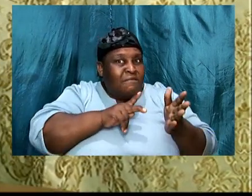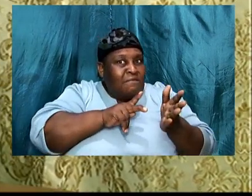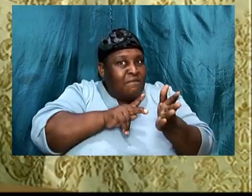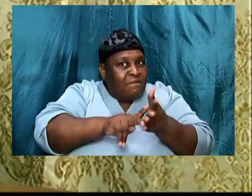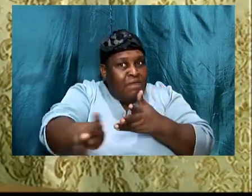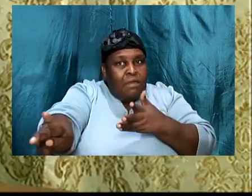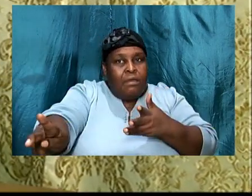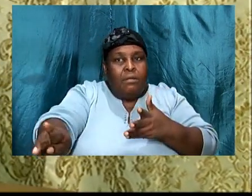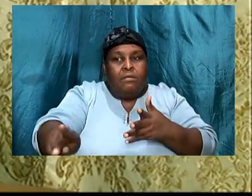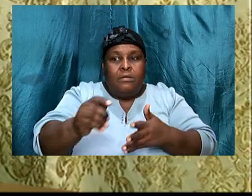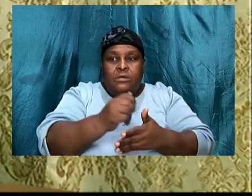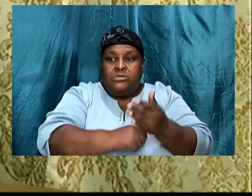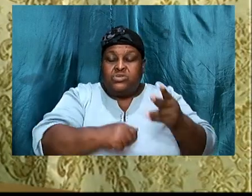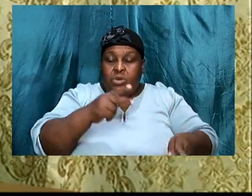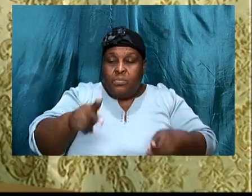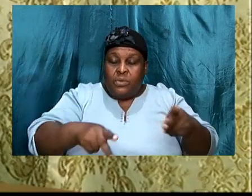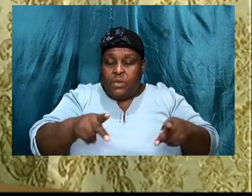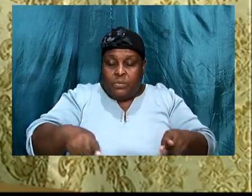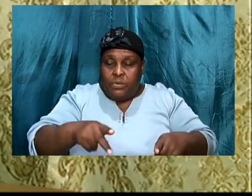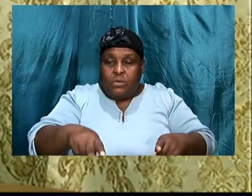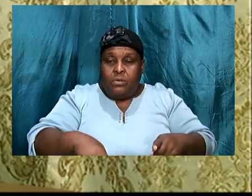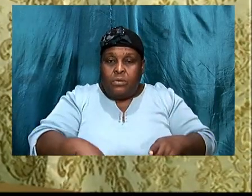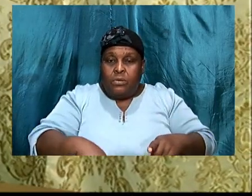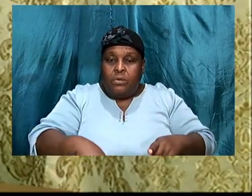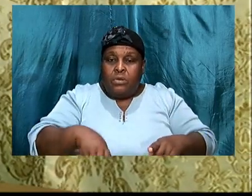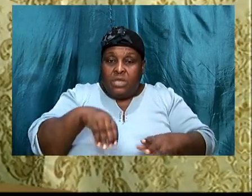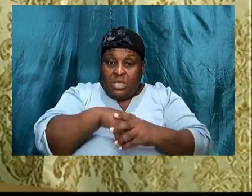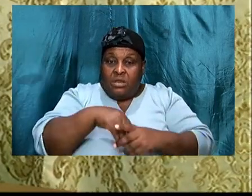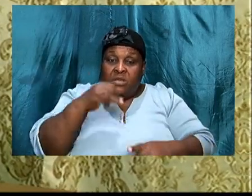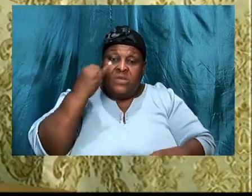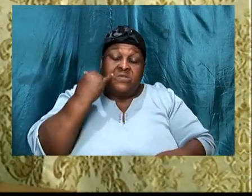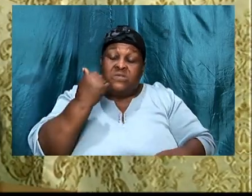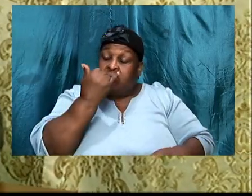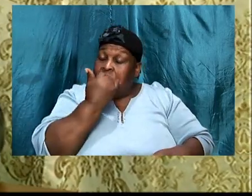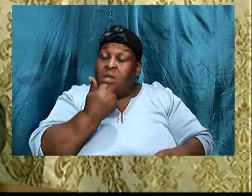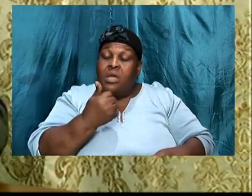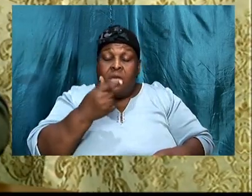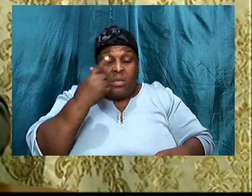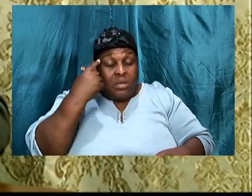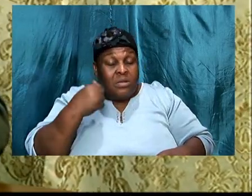some folks in Israel, because, David, erred,